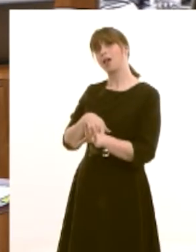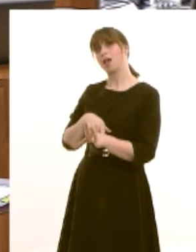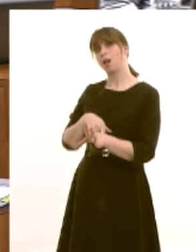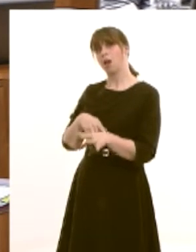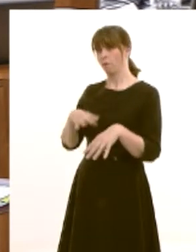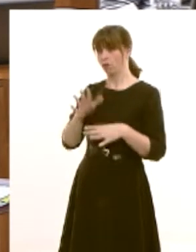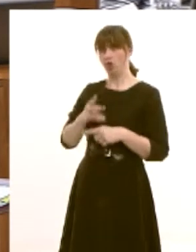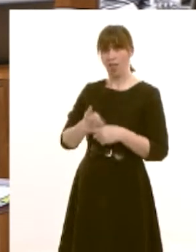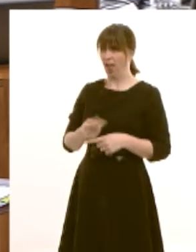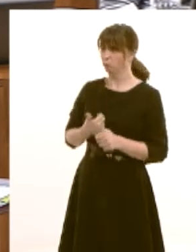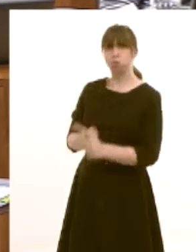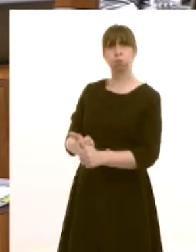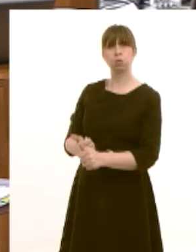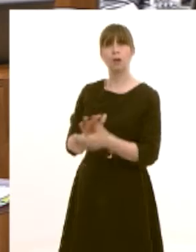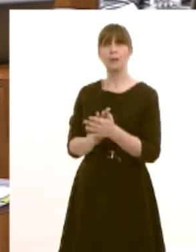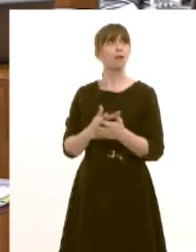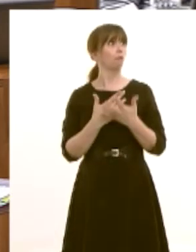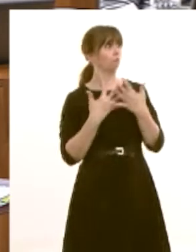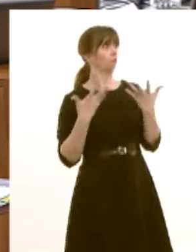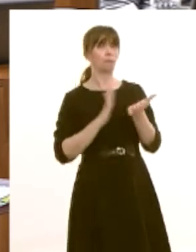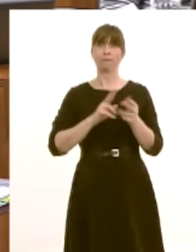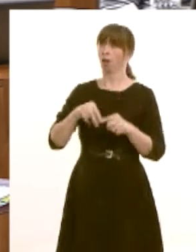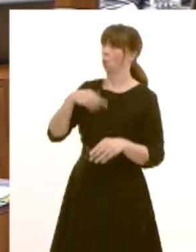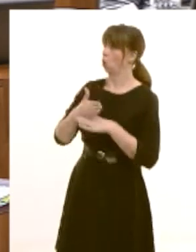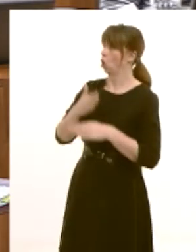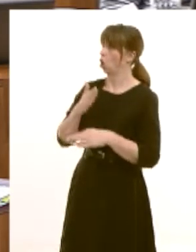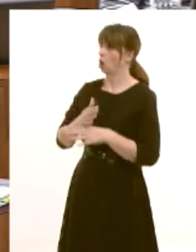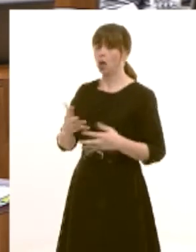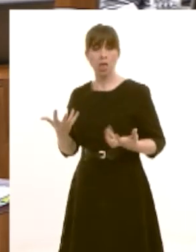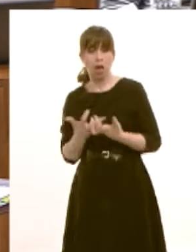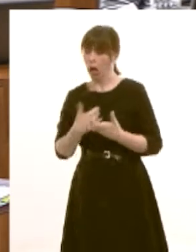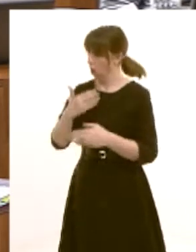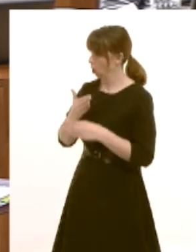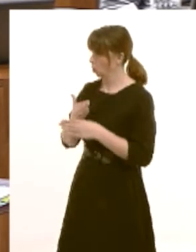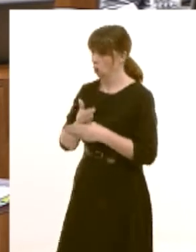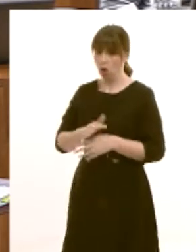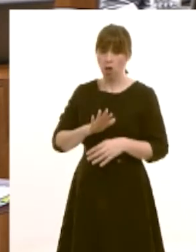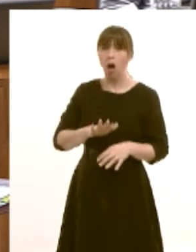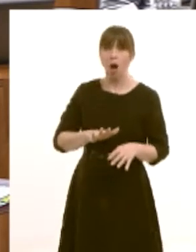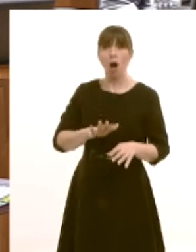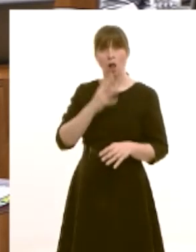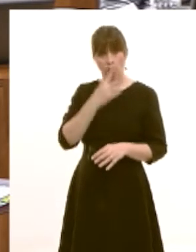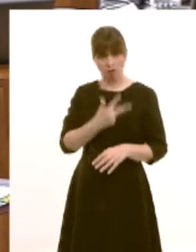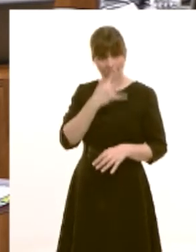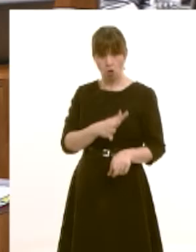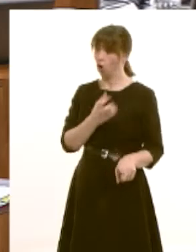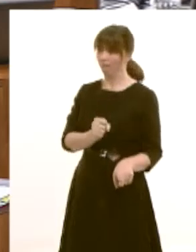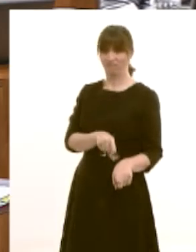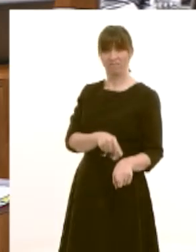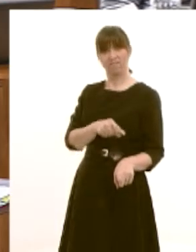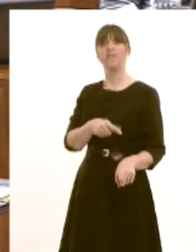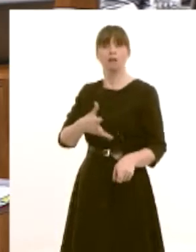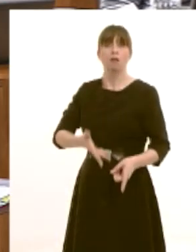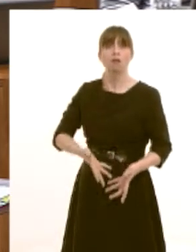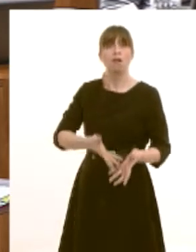assistance uh to many many working parents with young children to enable them to get to work and that of course is the most